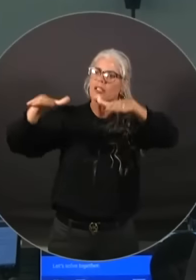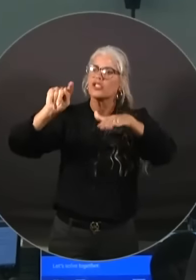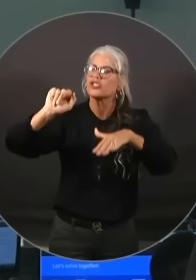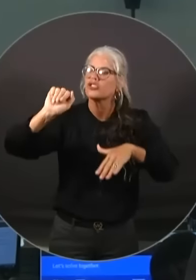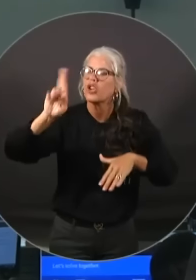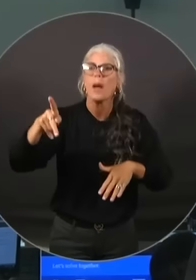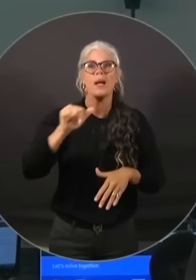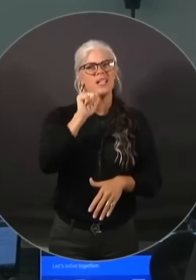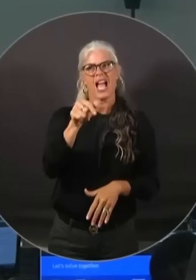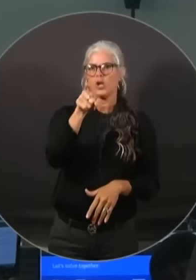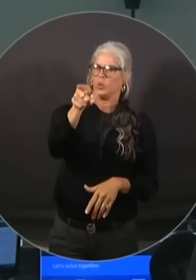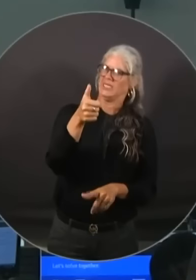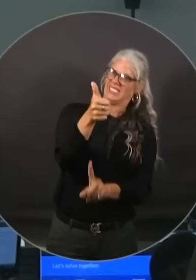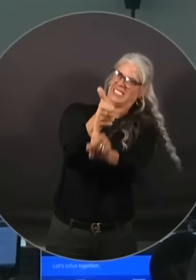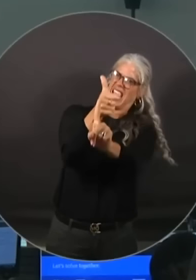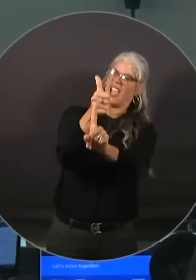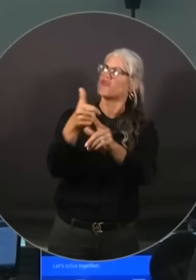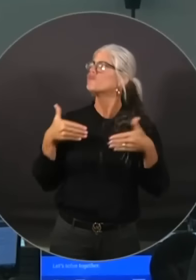We will come and help you.